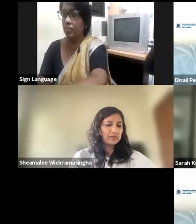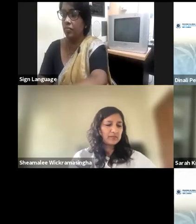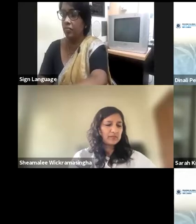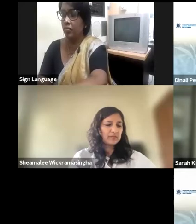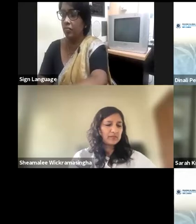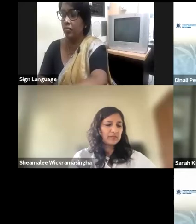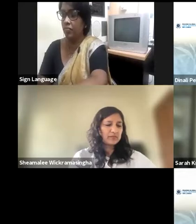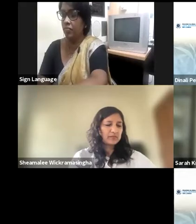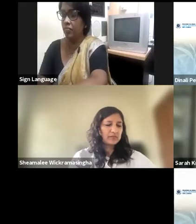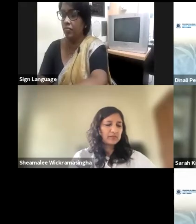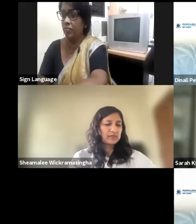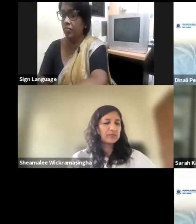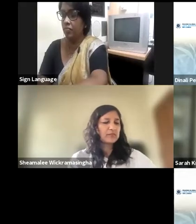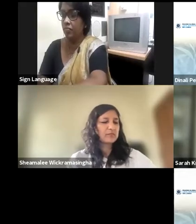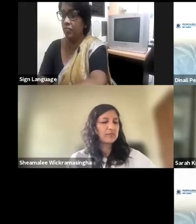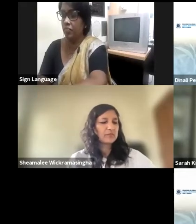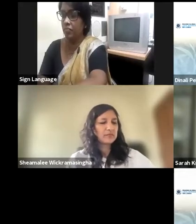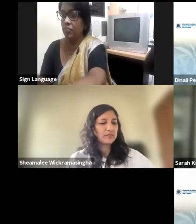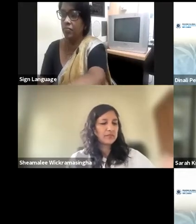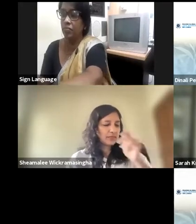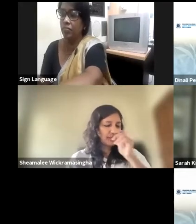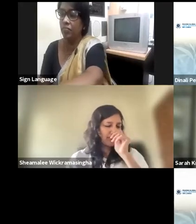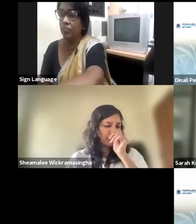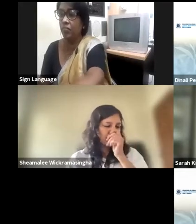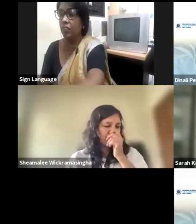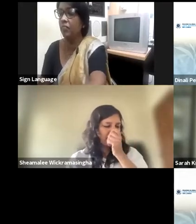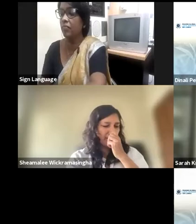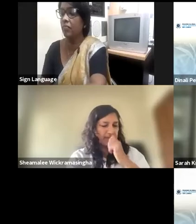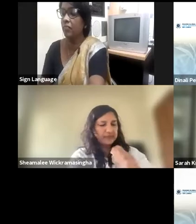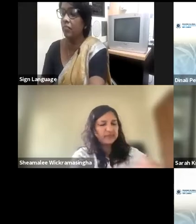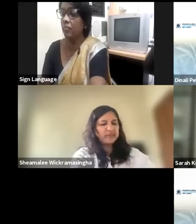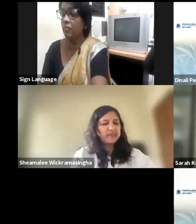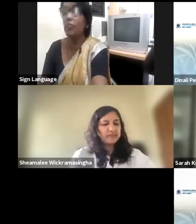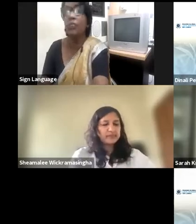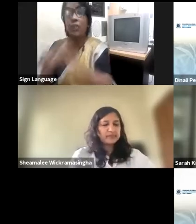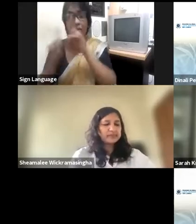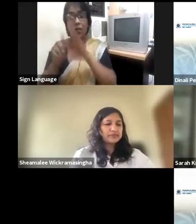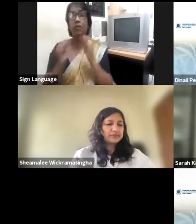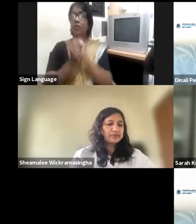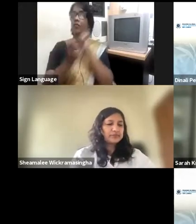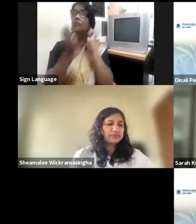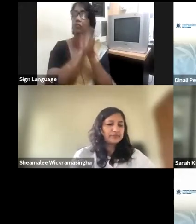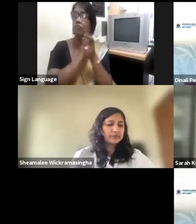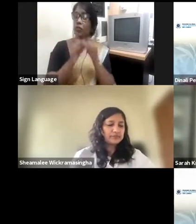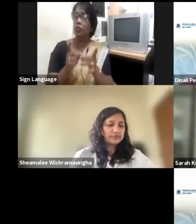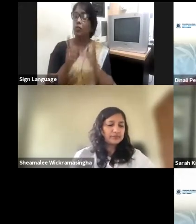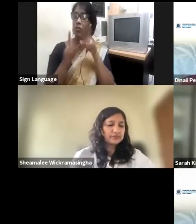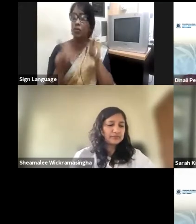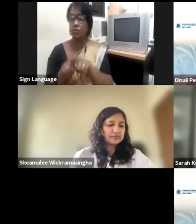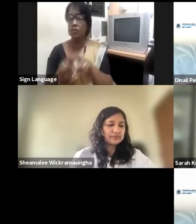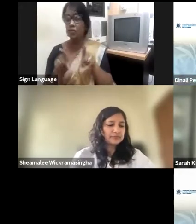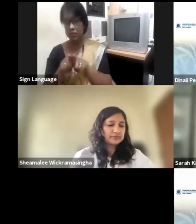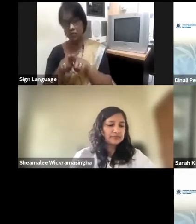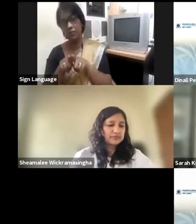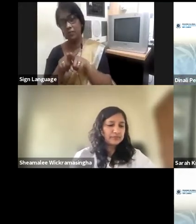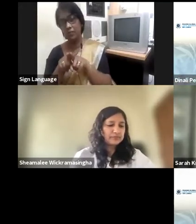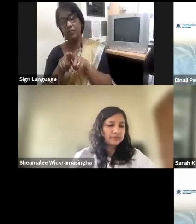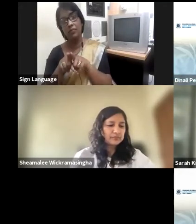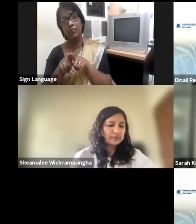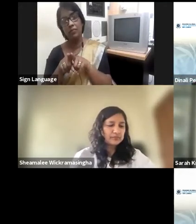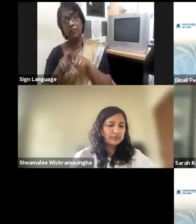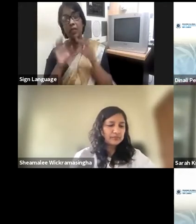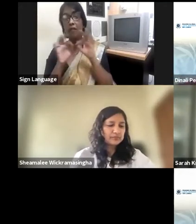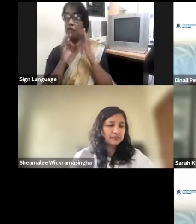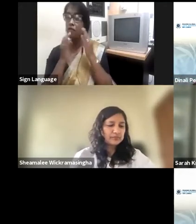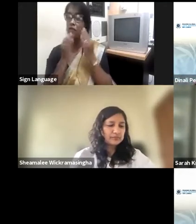changing that thought process, thinking process as well. Families encouraging more females to join their businesses